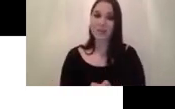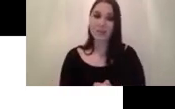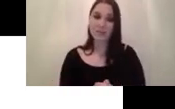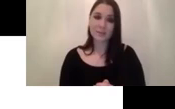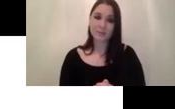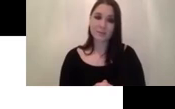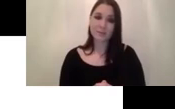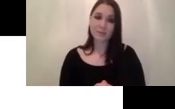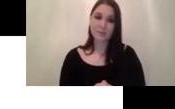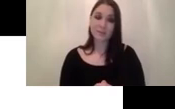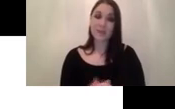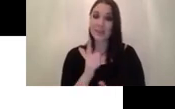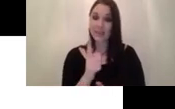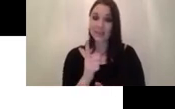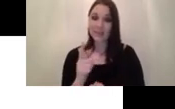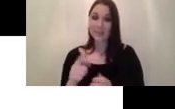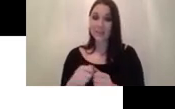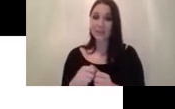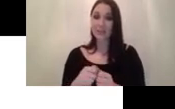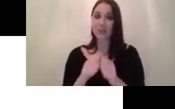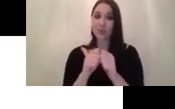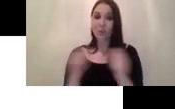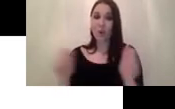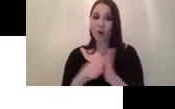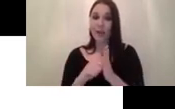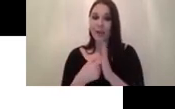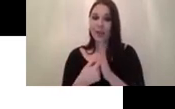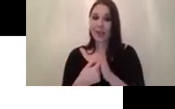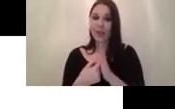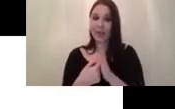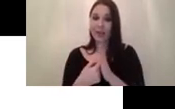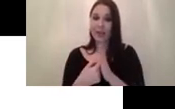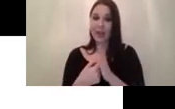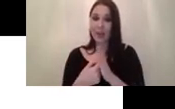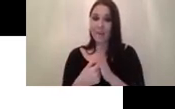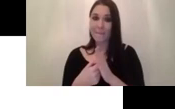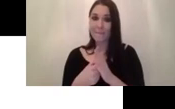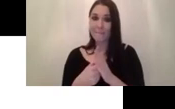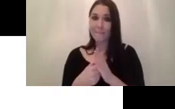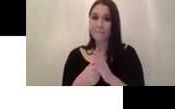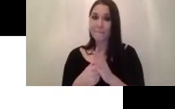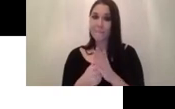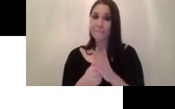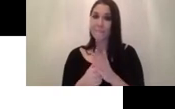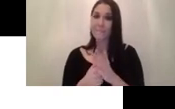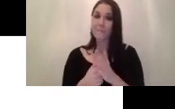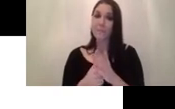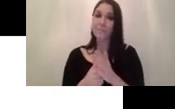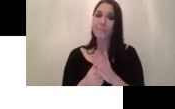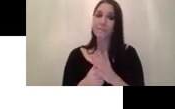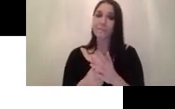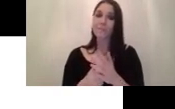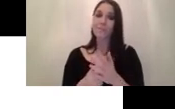keyframe is very from um sequence to sequence um so it's more details in the pay-free if you're interested